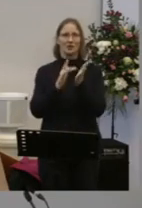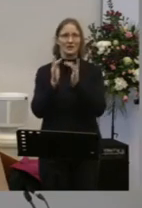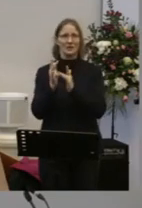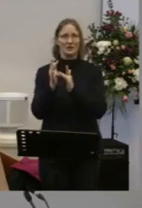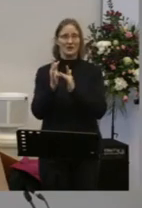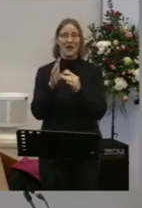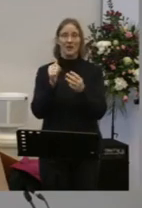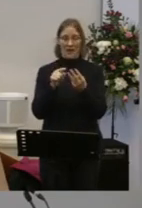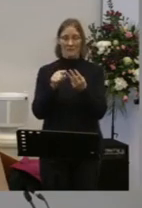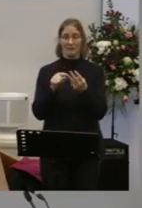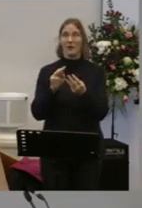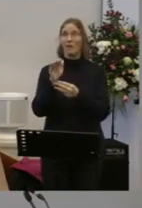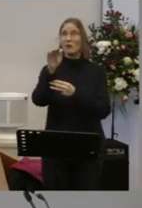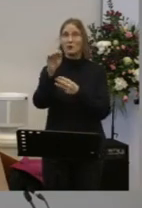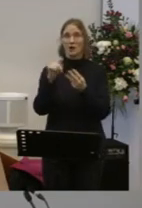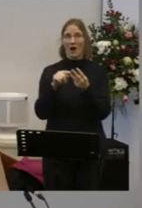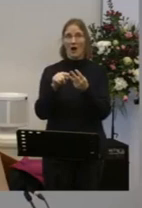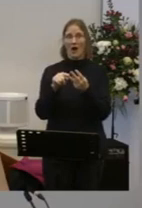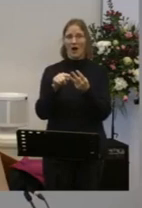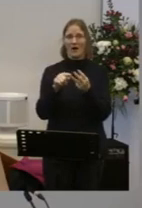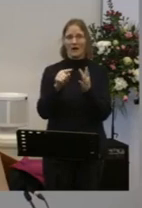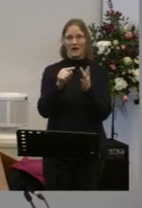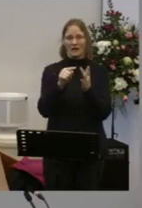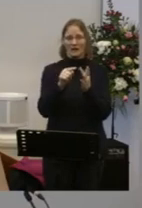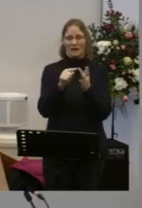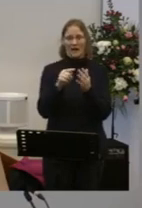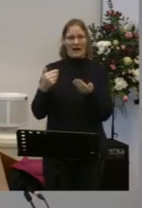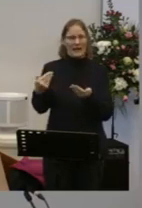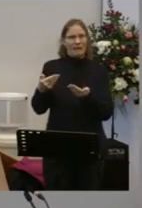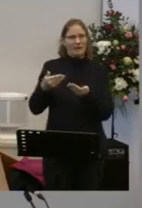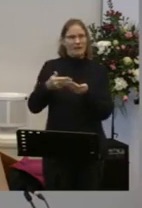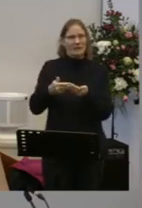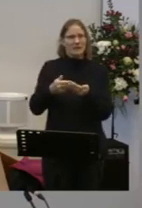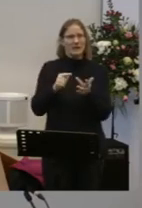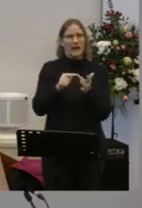our inheritance And I'll be quick with this one I promise Jump with me down to verse 13